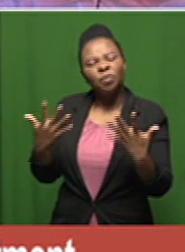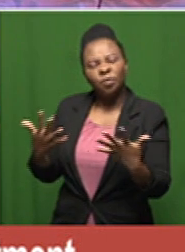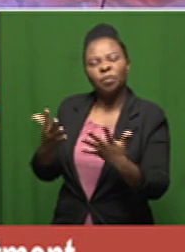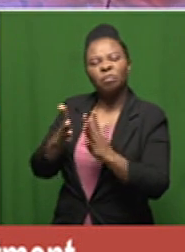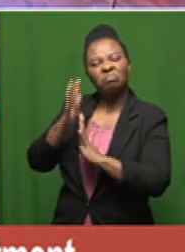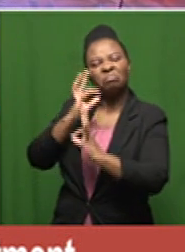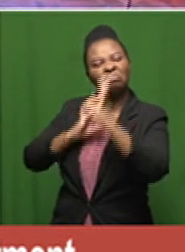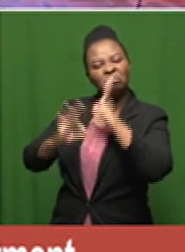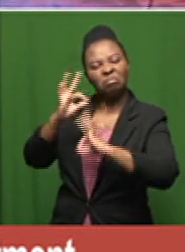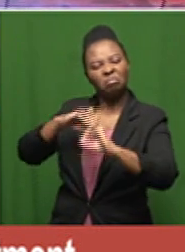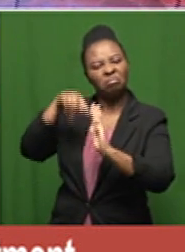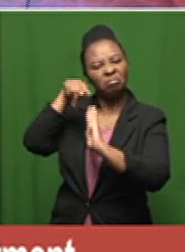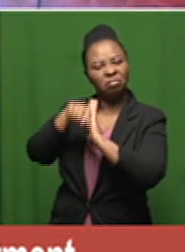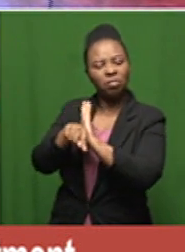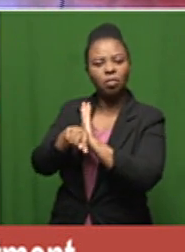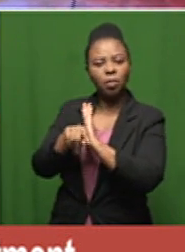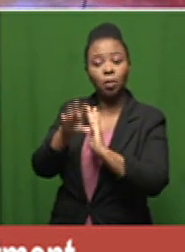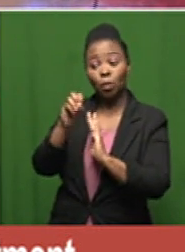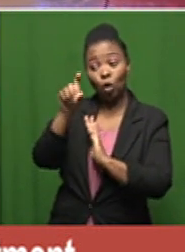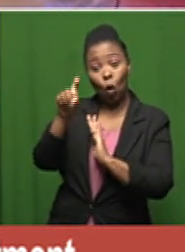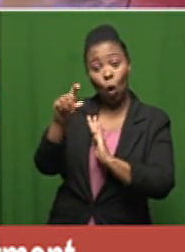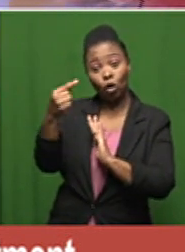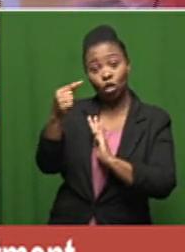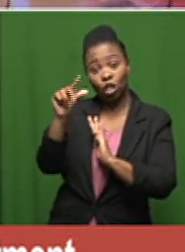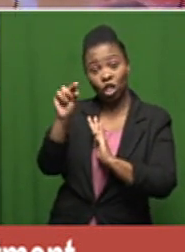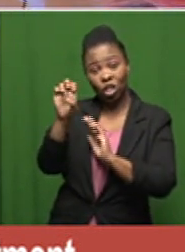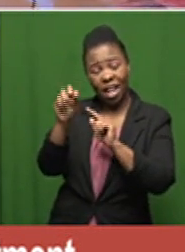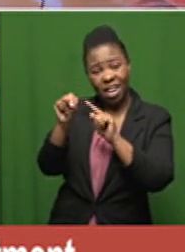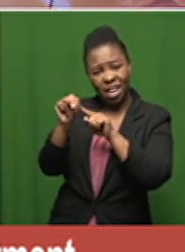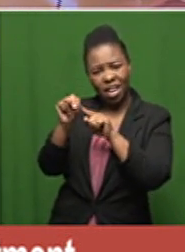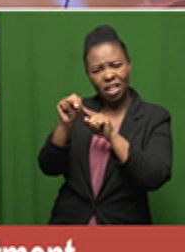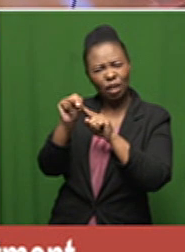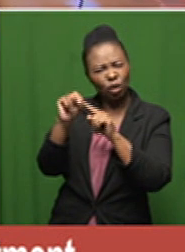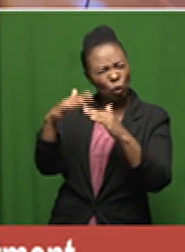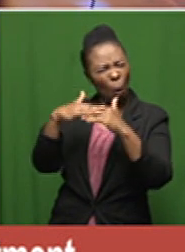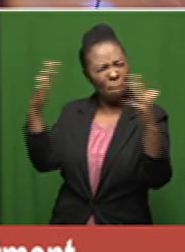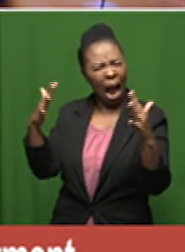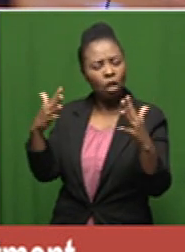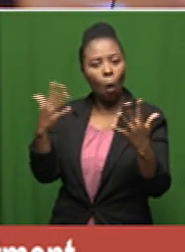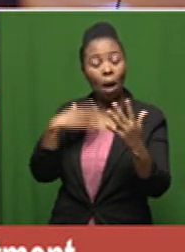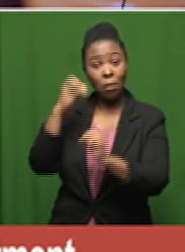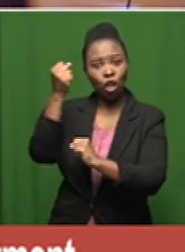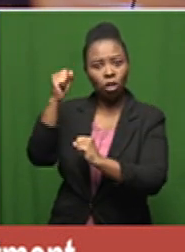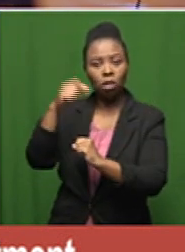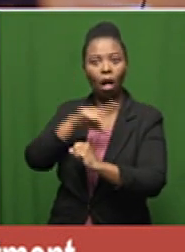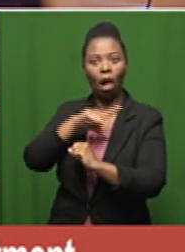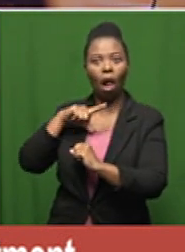oxygen and the amounts is it possible to get too much uh and and sit on this machine for too long